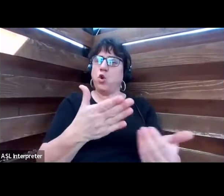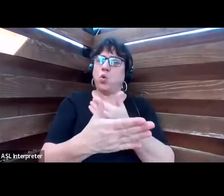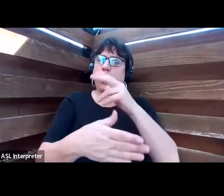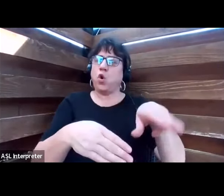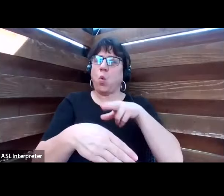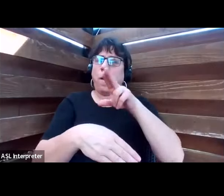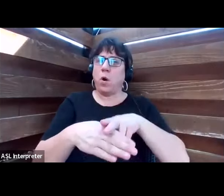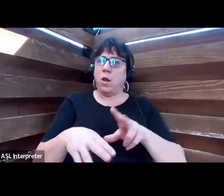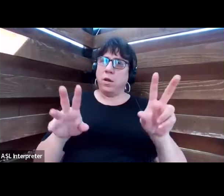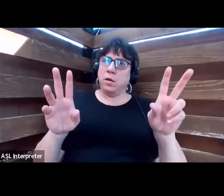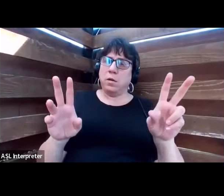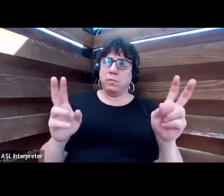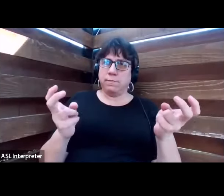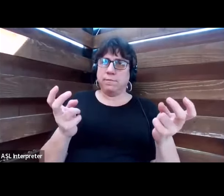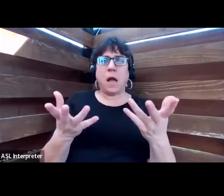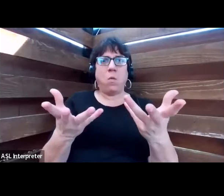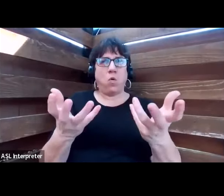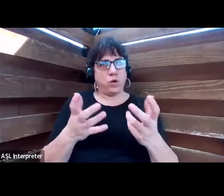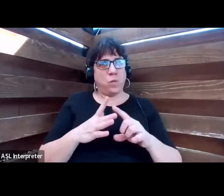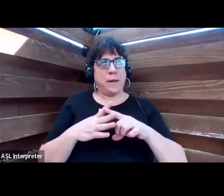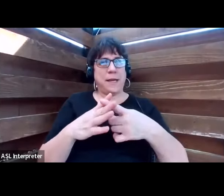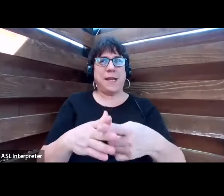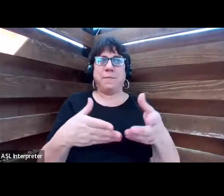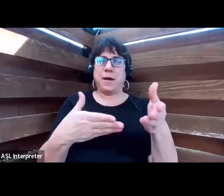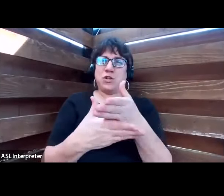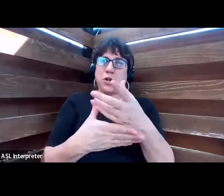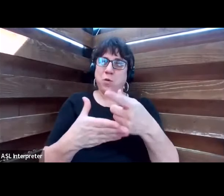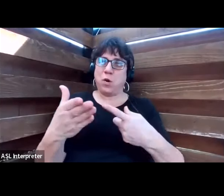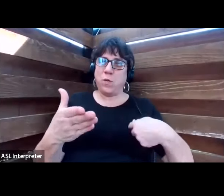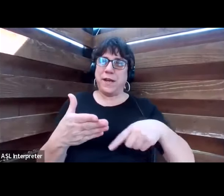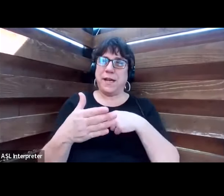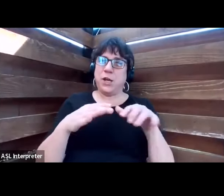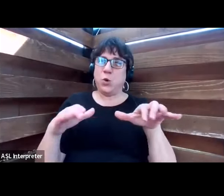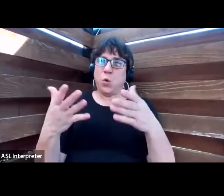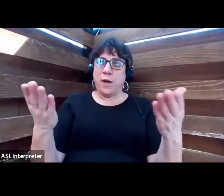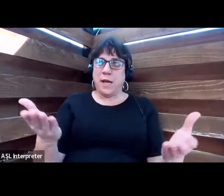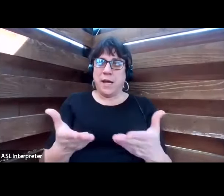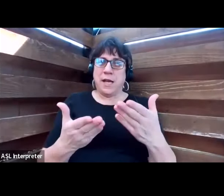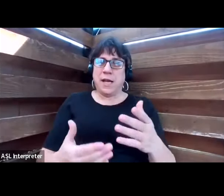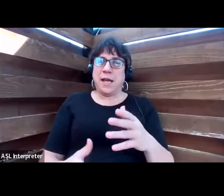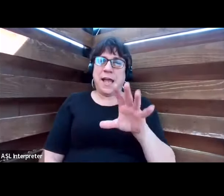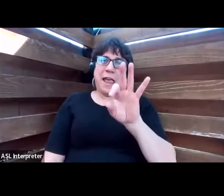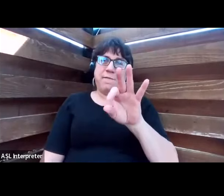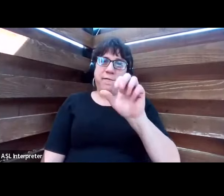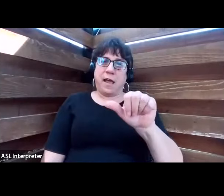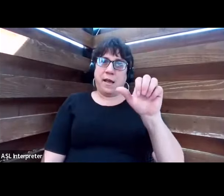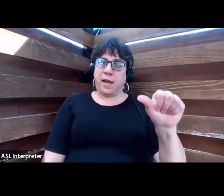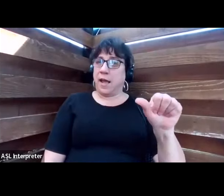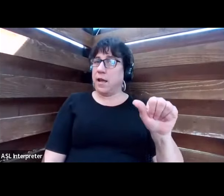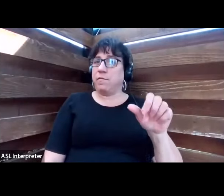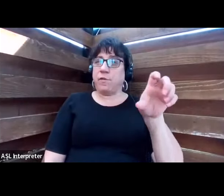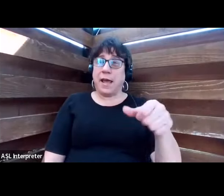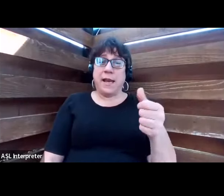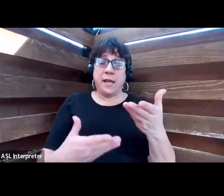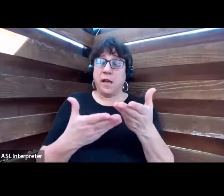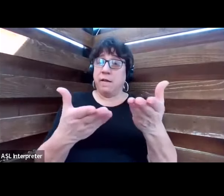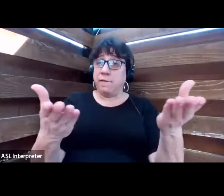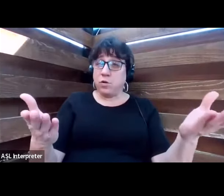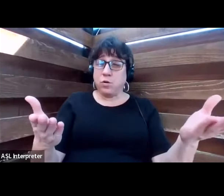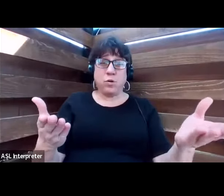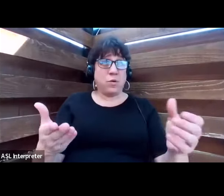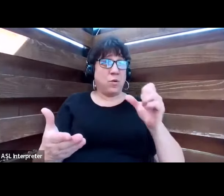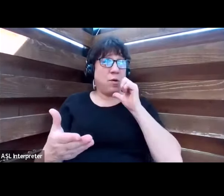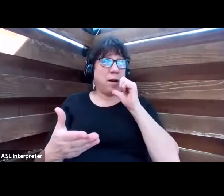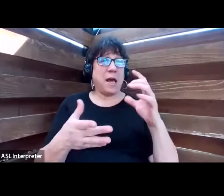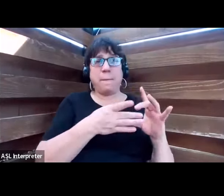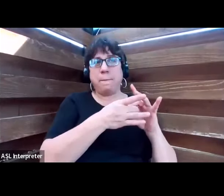I want to begin by sharing what we do here at the Federal Aviation Administration for any of you that aren't